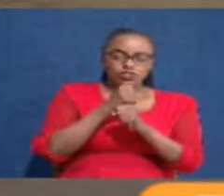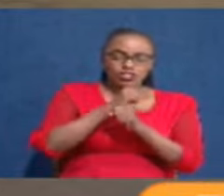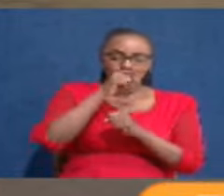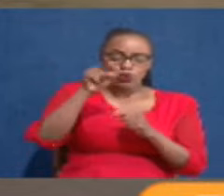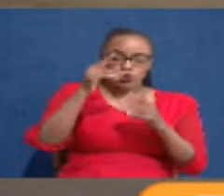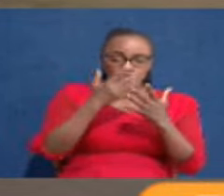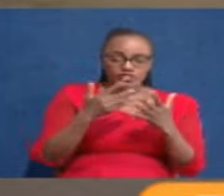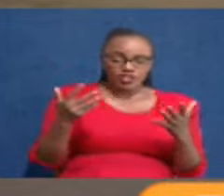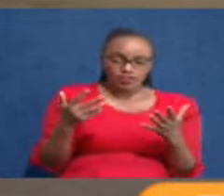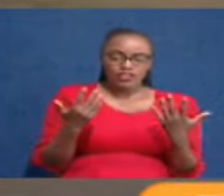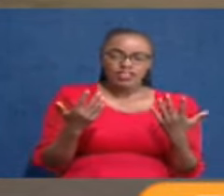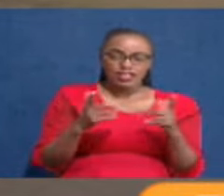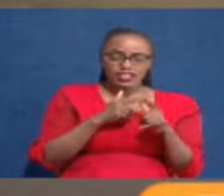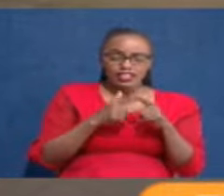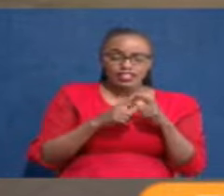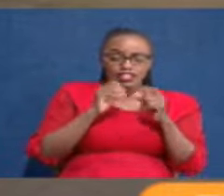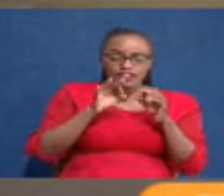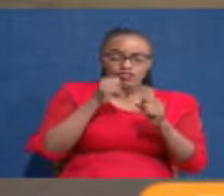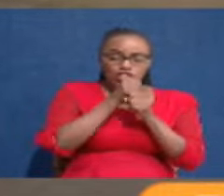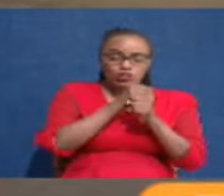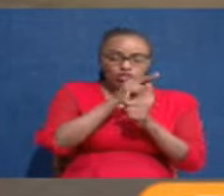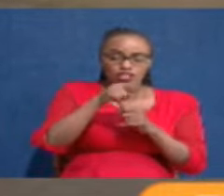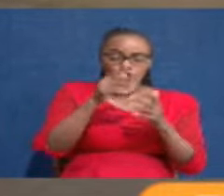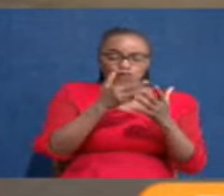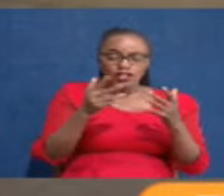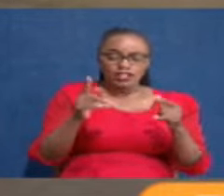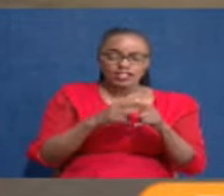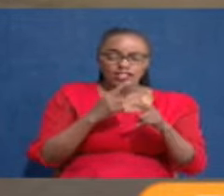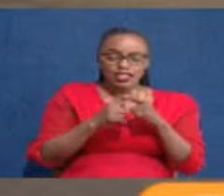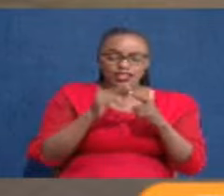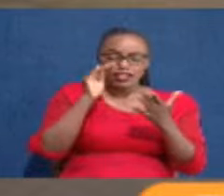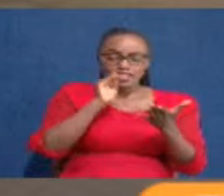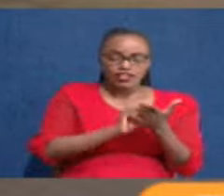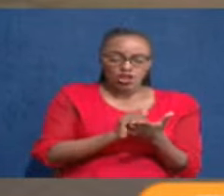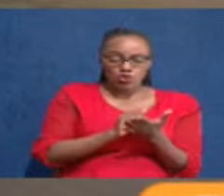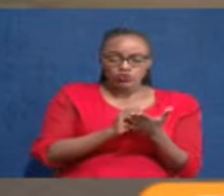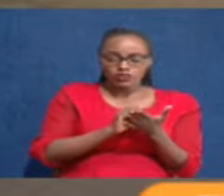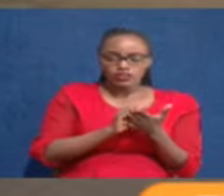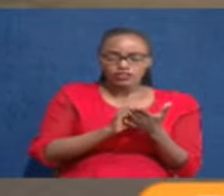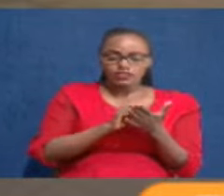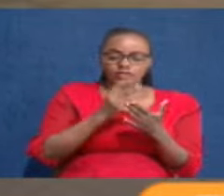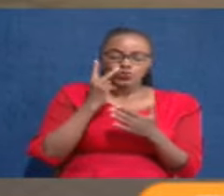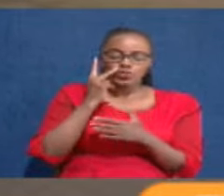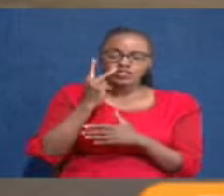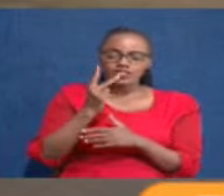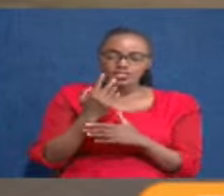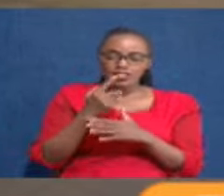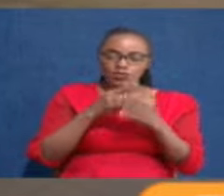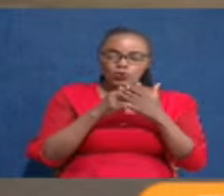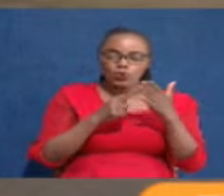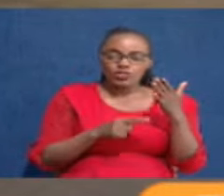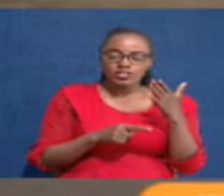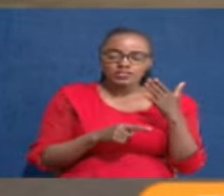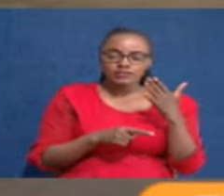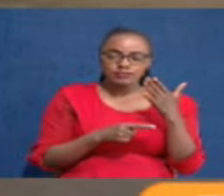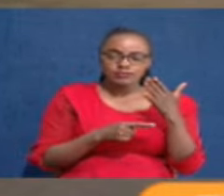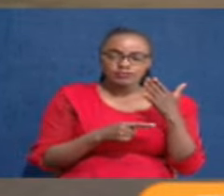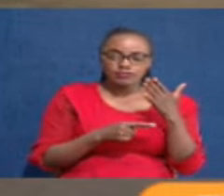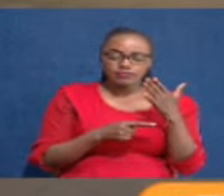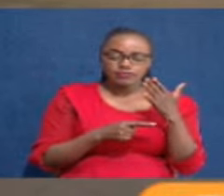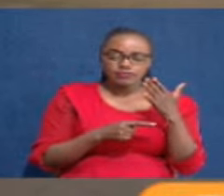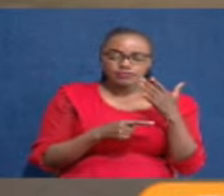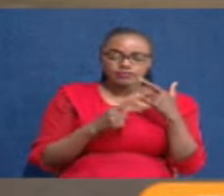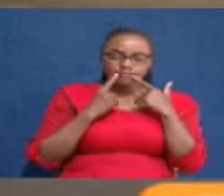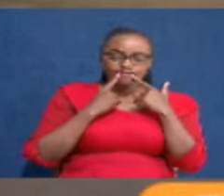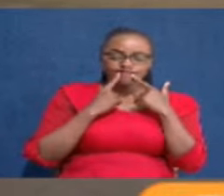thing. The judiciary was doing the right thing. But then now, you look at what now declaring